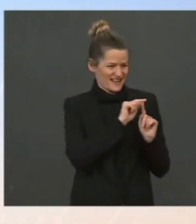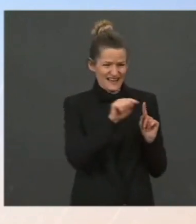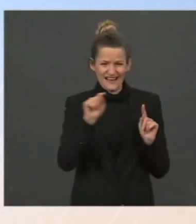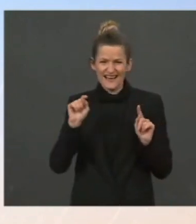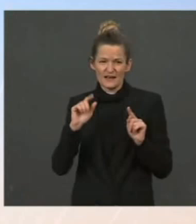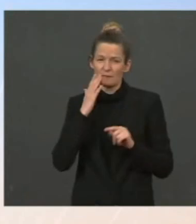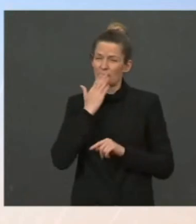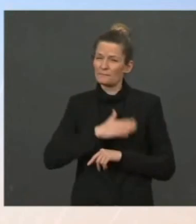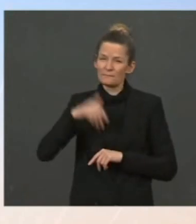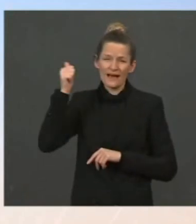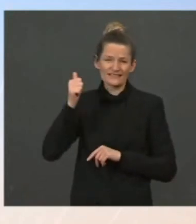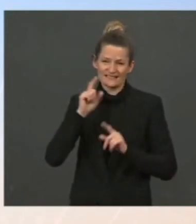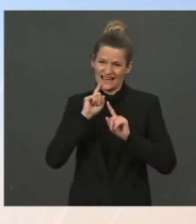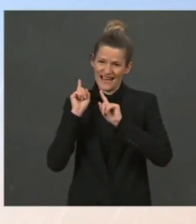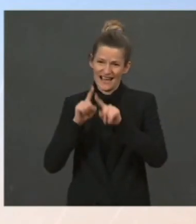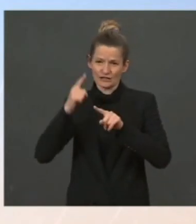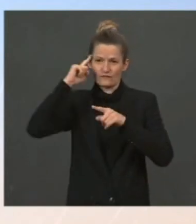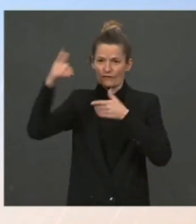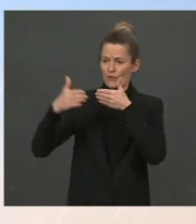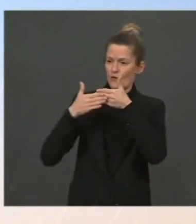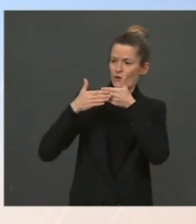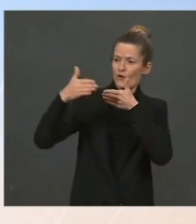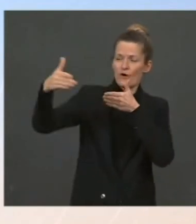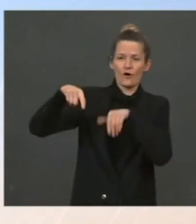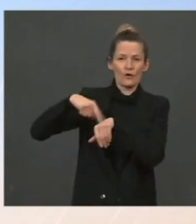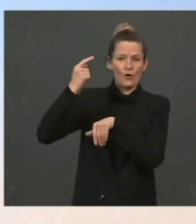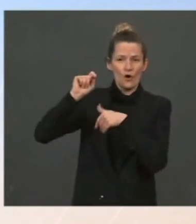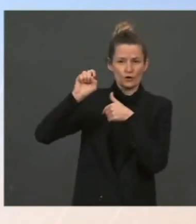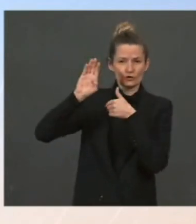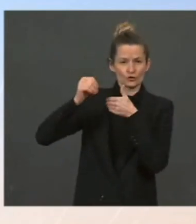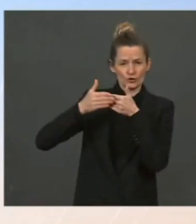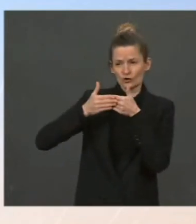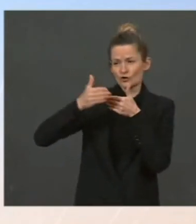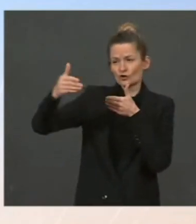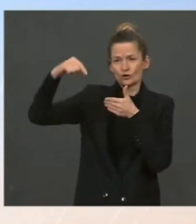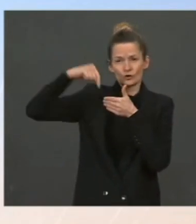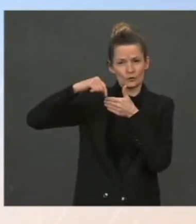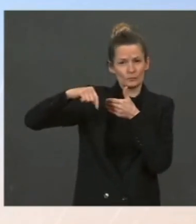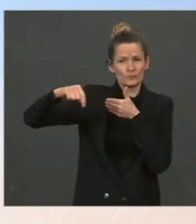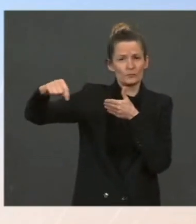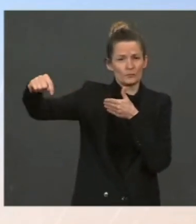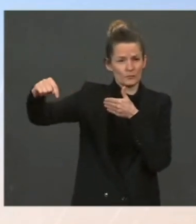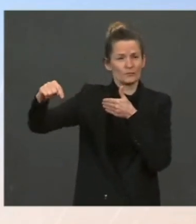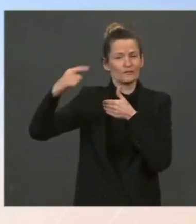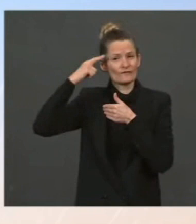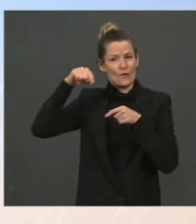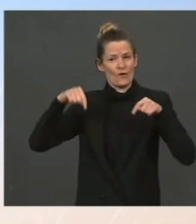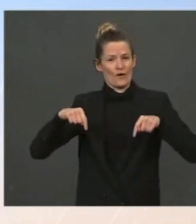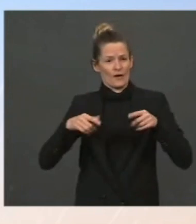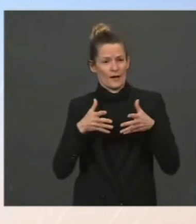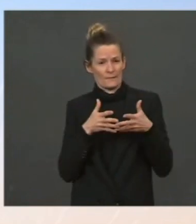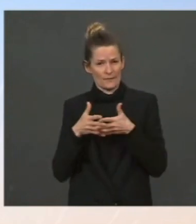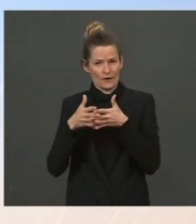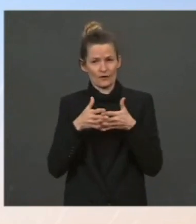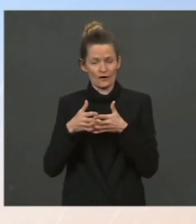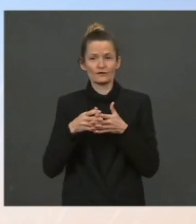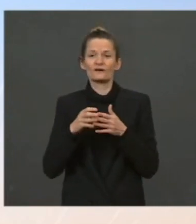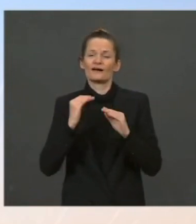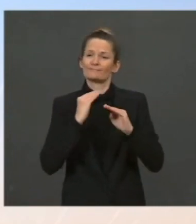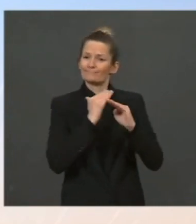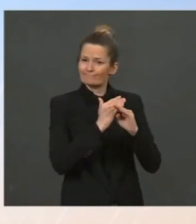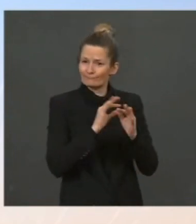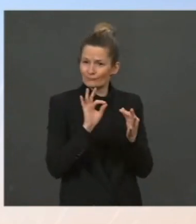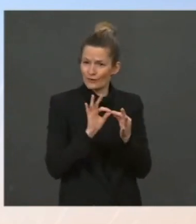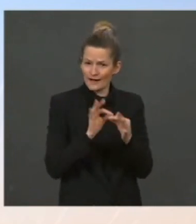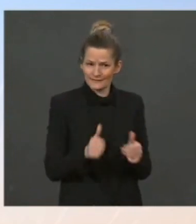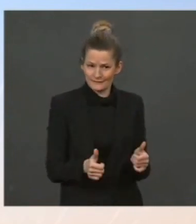-term to protect American consumers from these energy price shocks. The bipartisan infrastructure law that was just signed